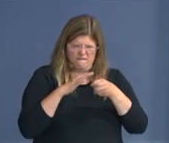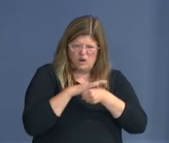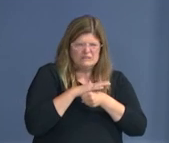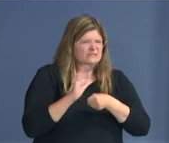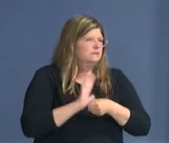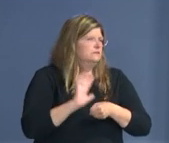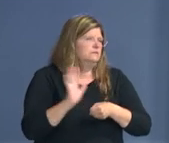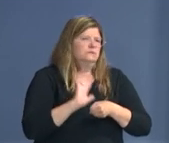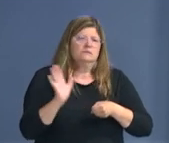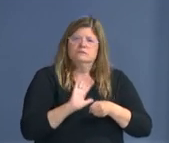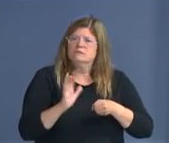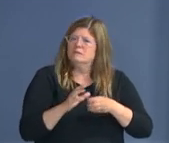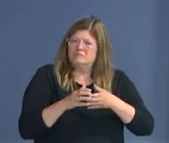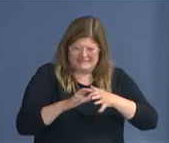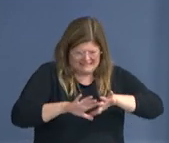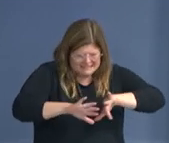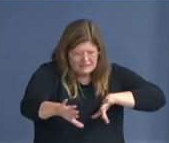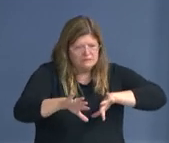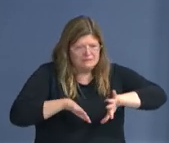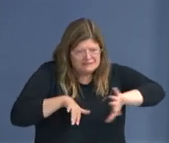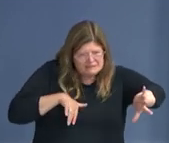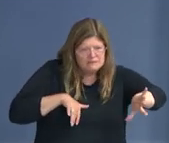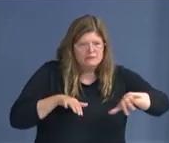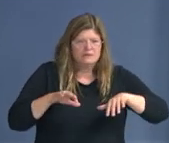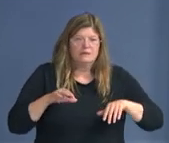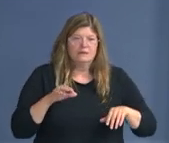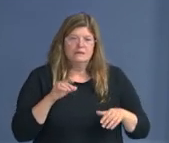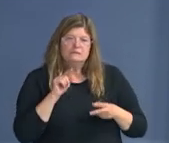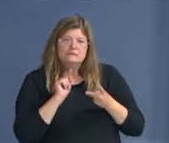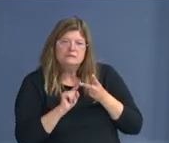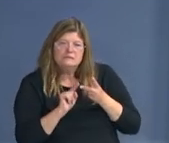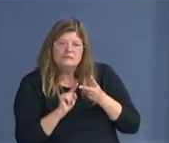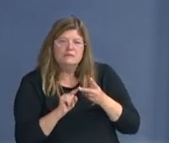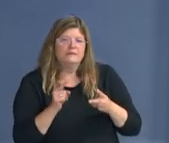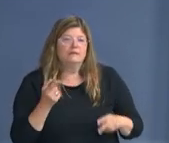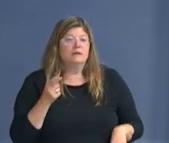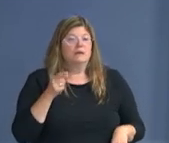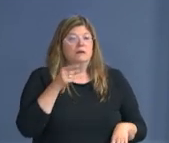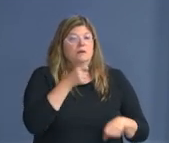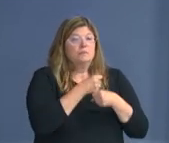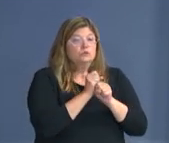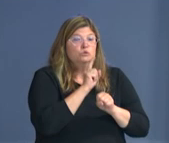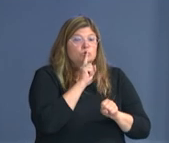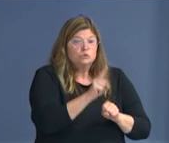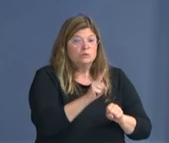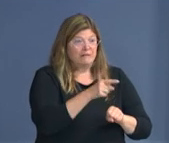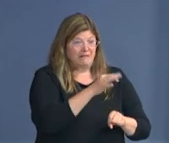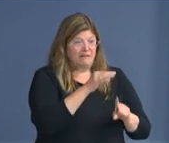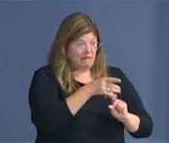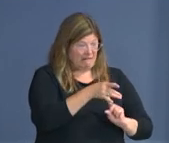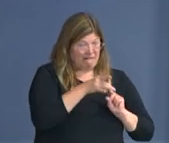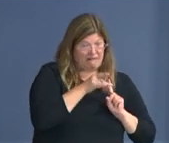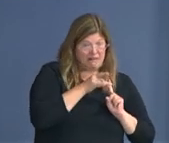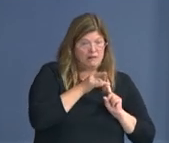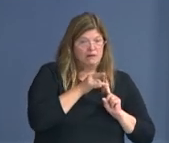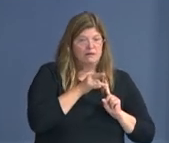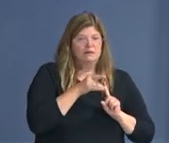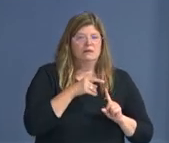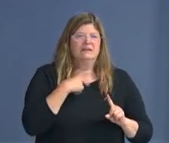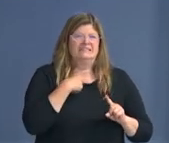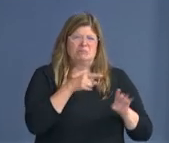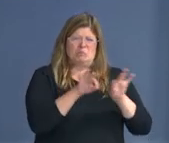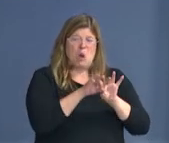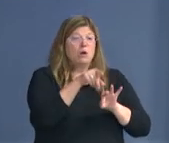your guests in case it's needed for contact tracing. Ensure that your guests can practice proper